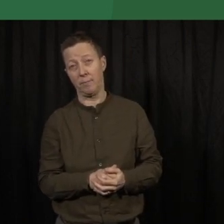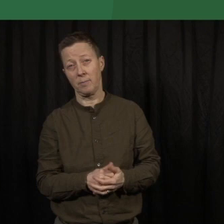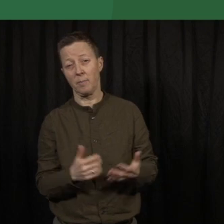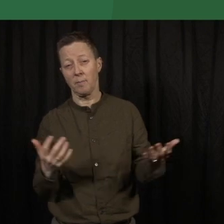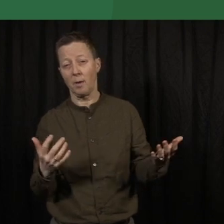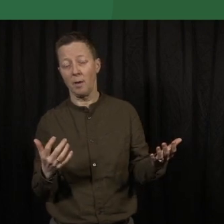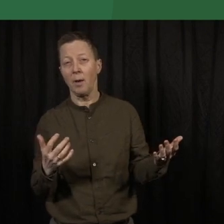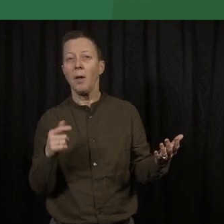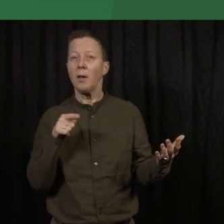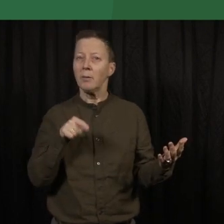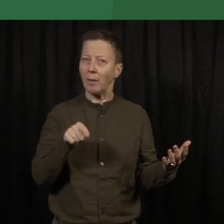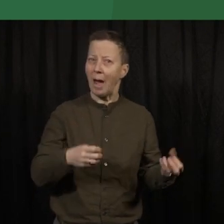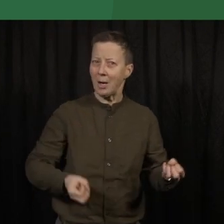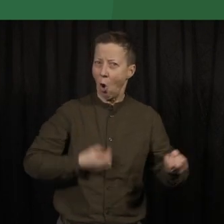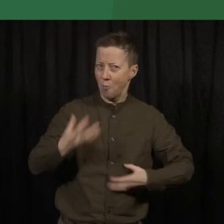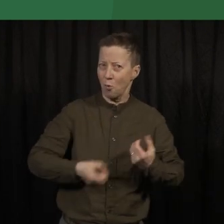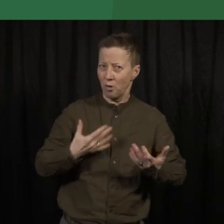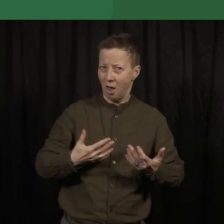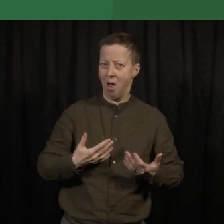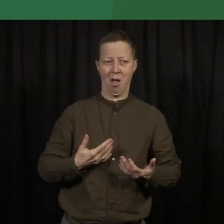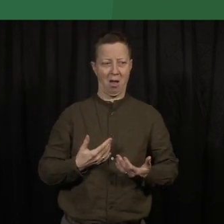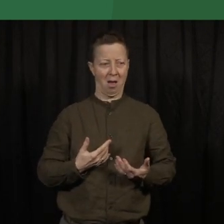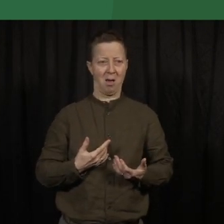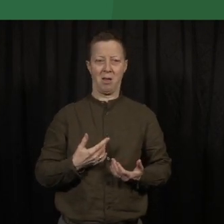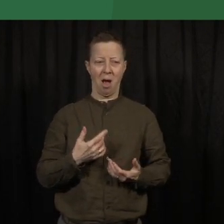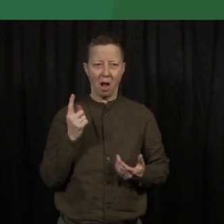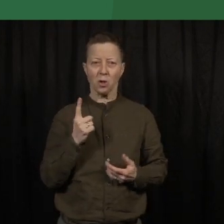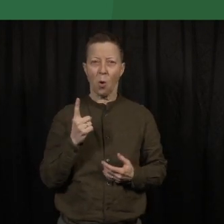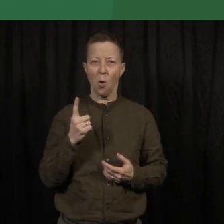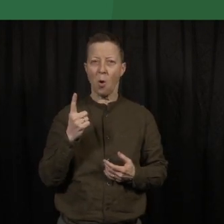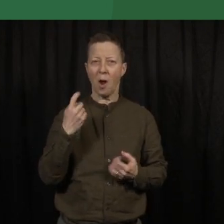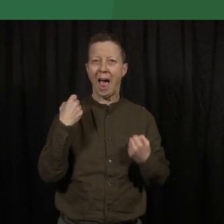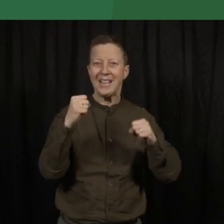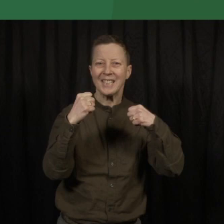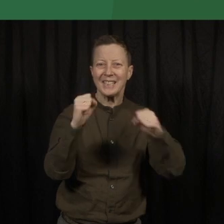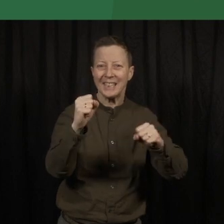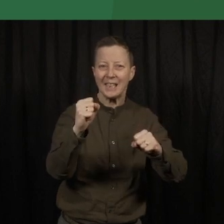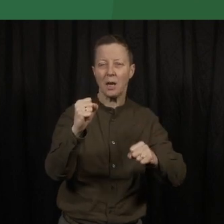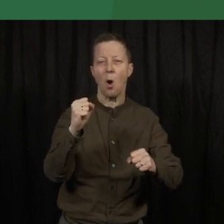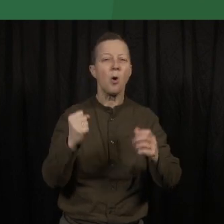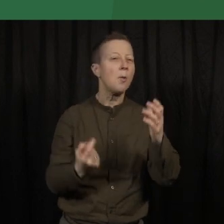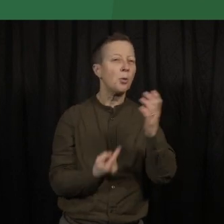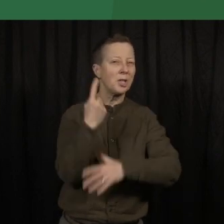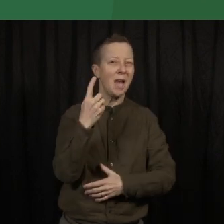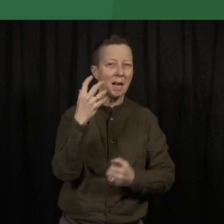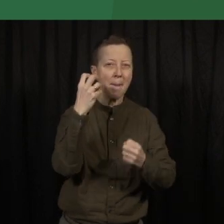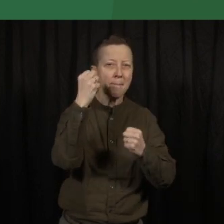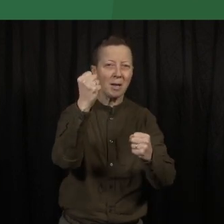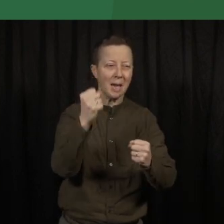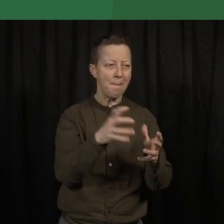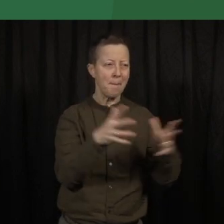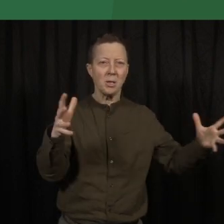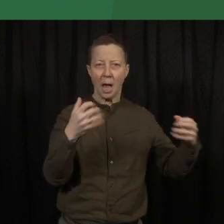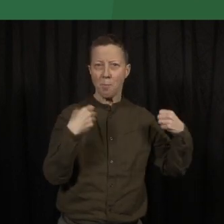This is encouraging. It tells us something about agency, the potential power of mass mobilization to